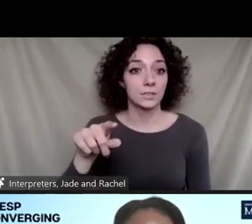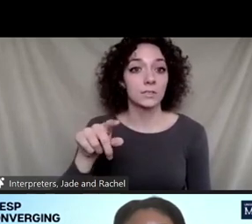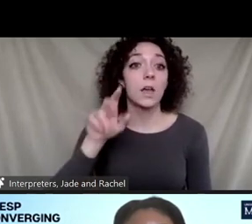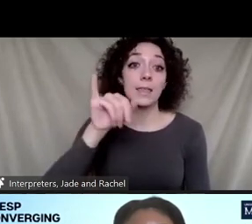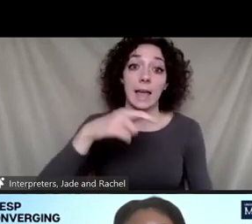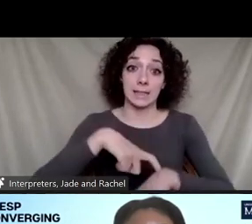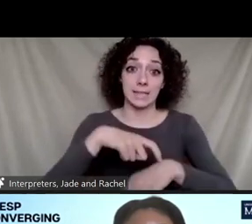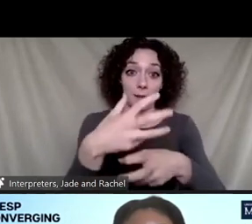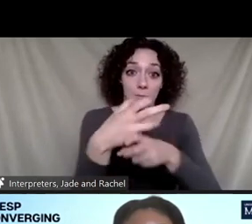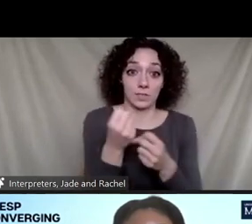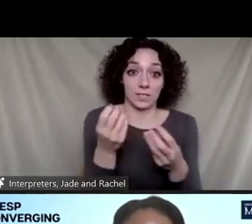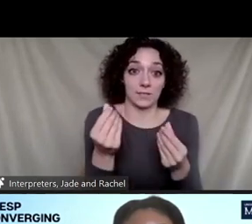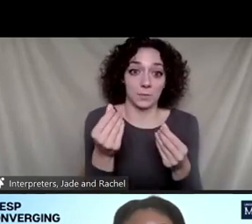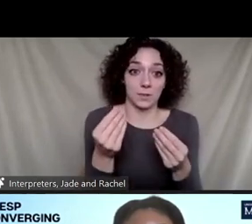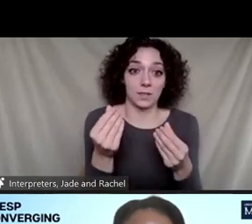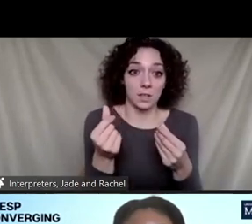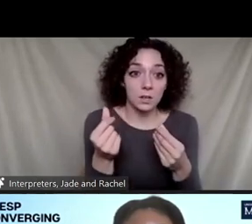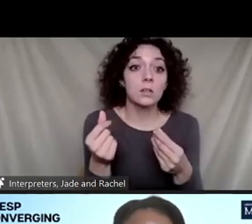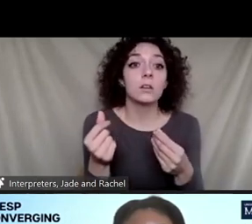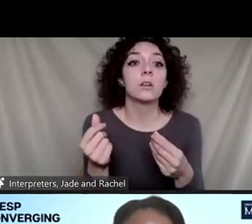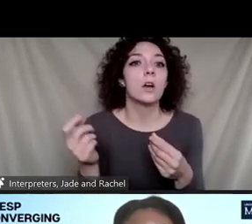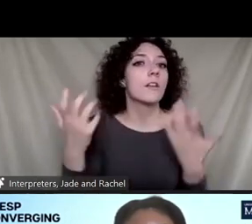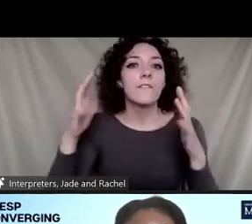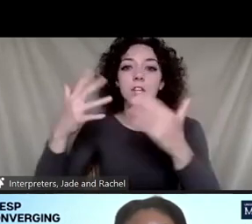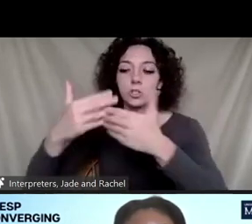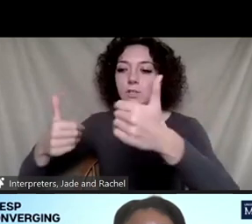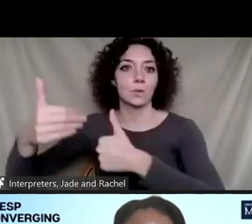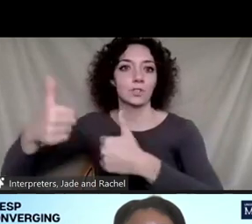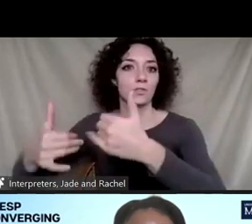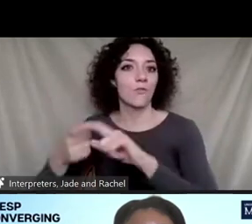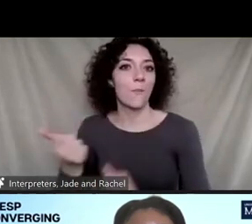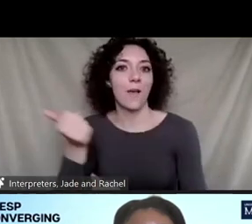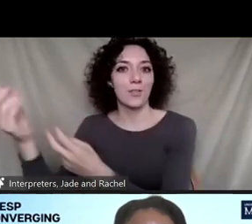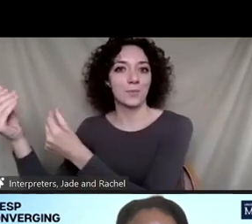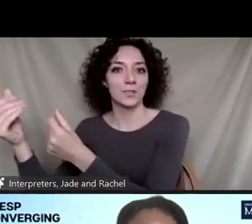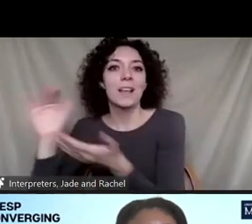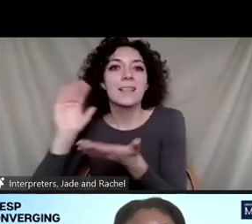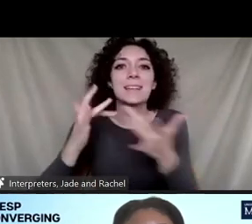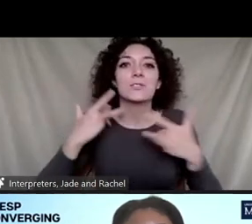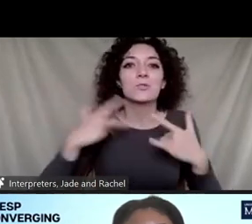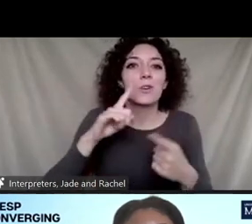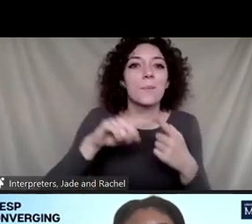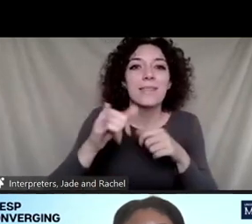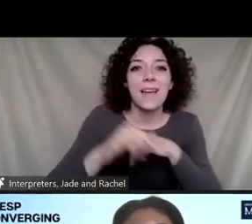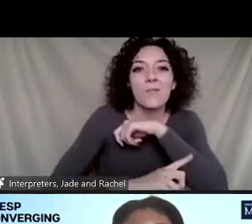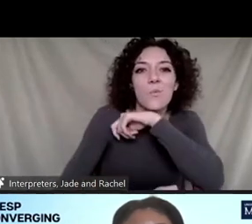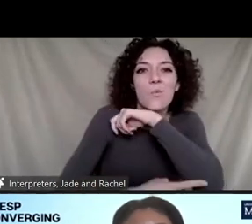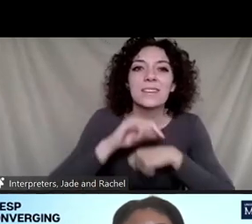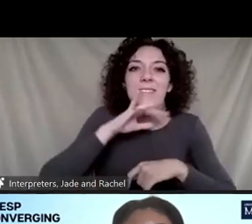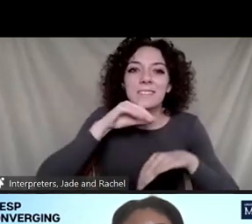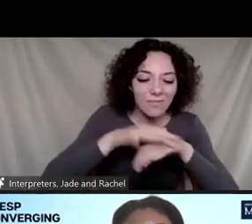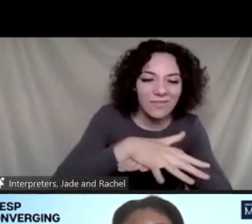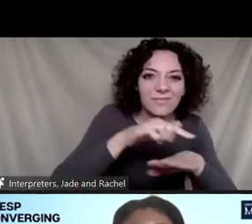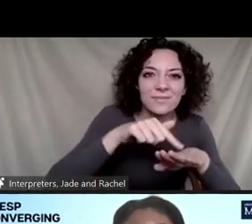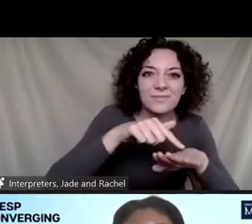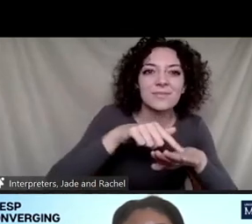already well segregated from the other material. Dr. So they don't, there's a less concern about the waste contamination and also at the same time,